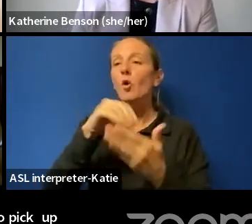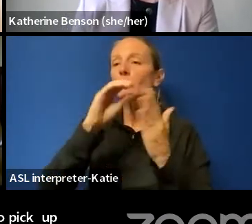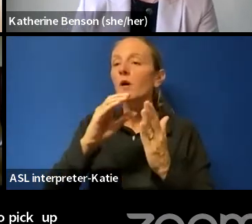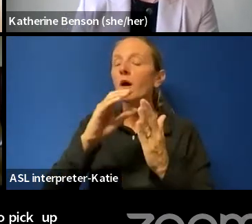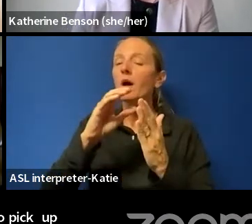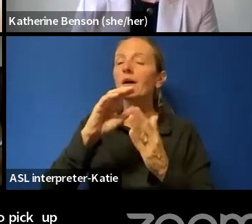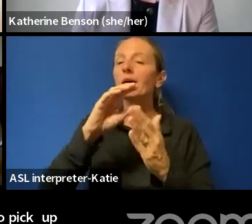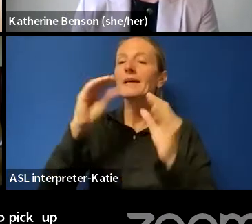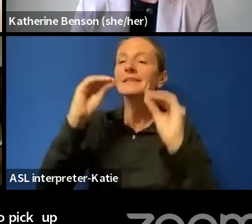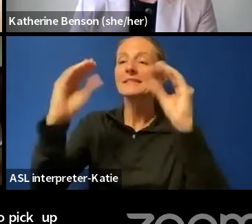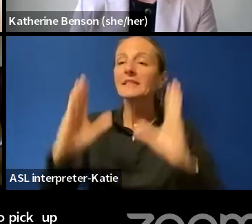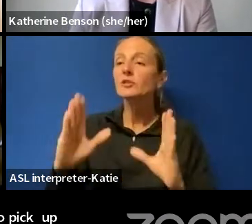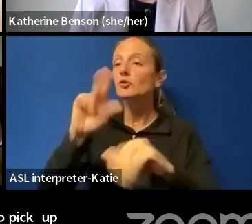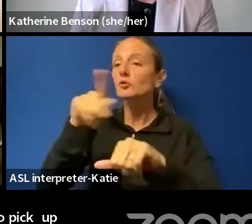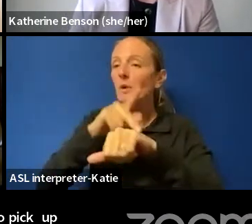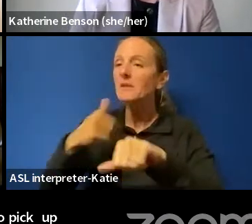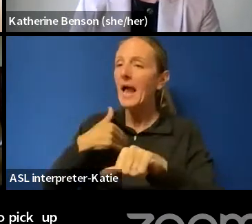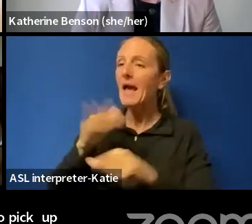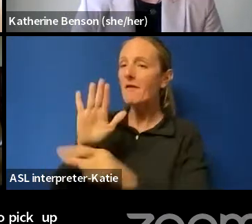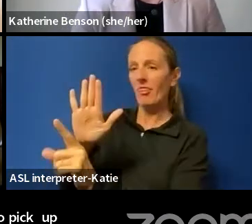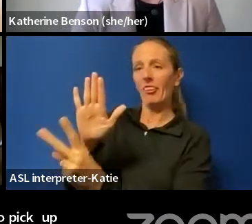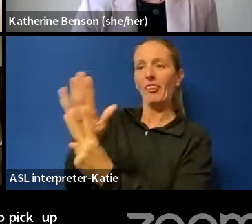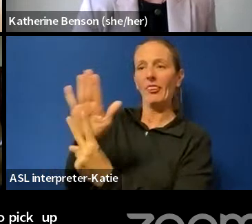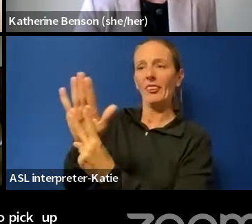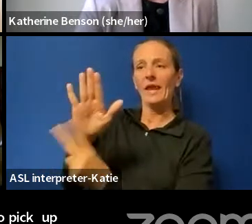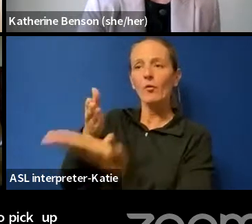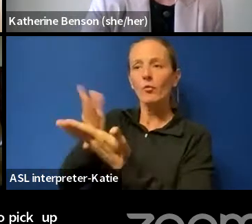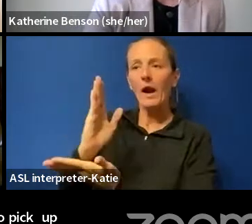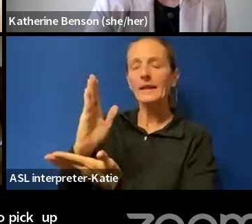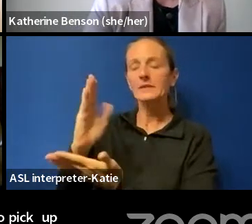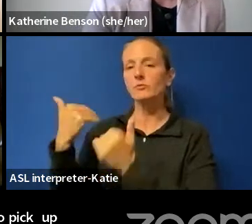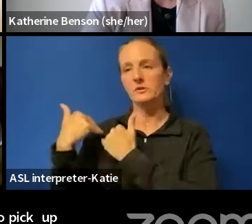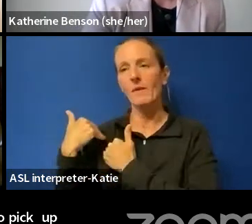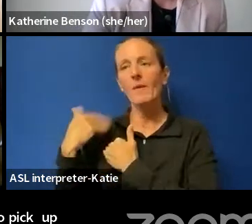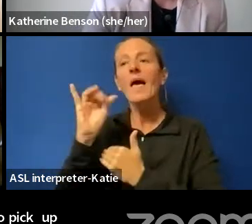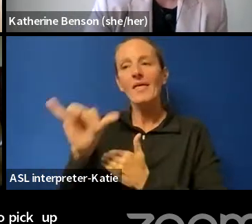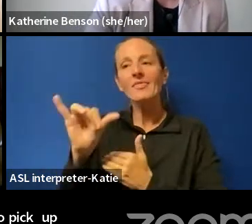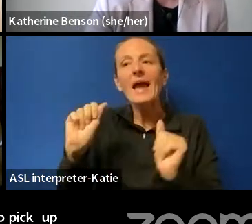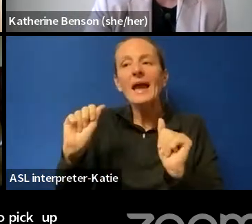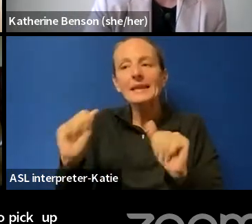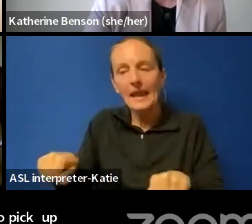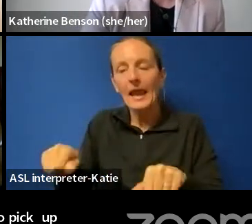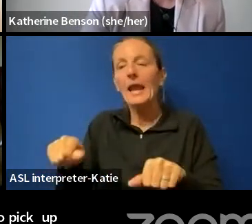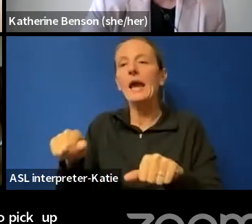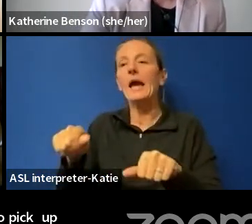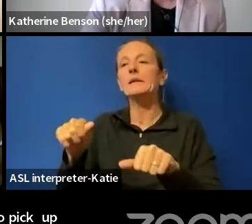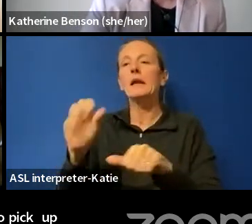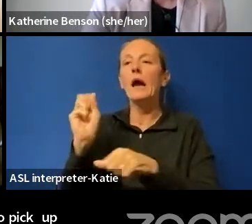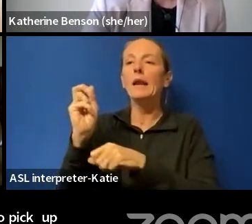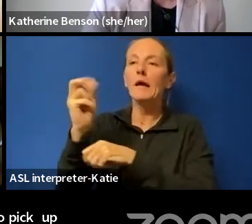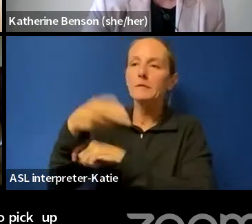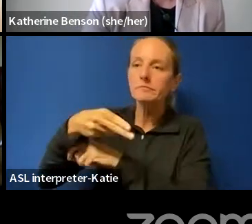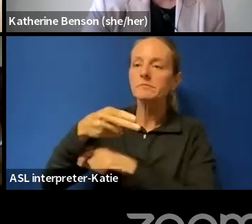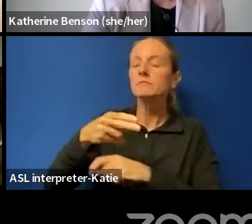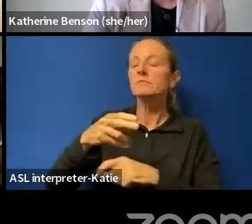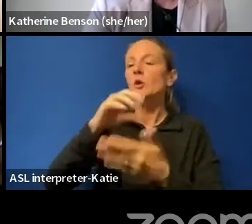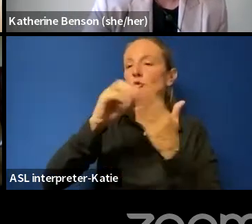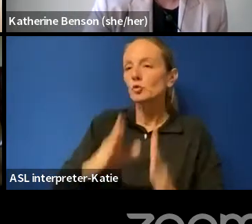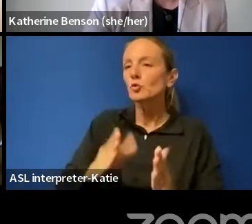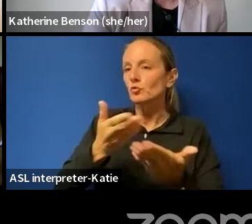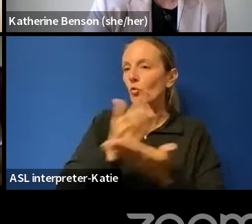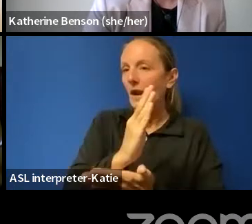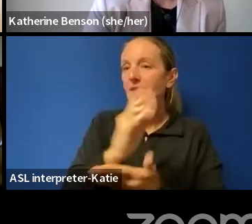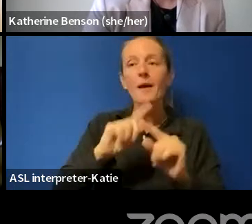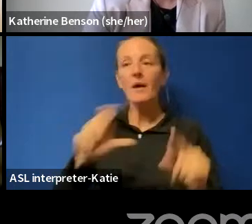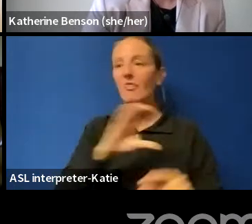may have certain rights and responsibilities that do override student privacy interests at present, police critically do not